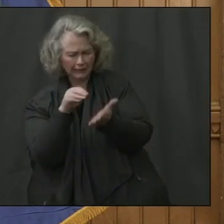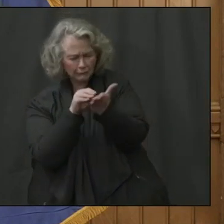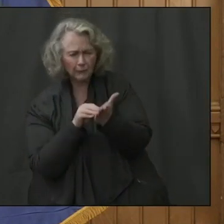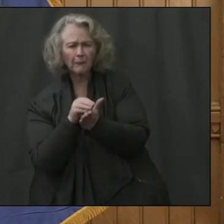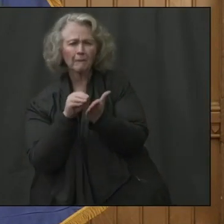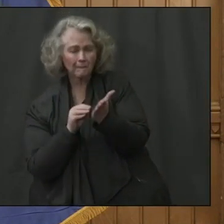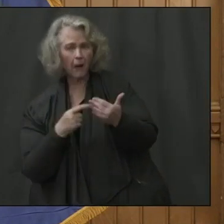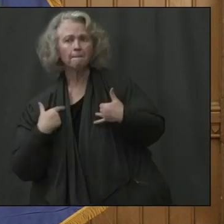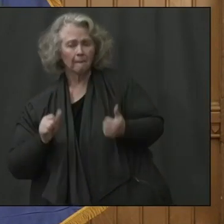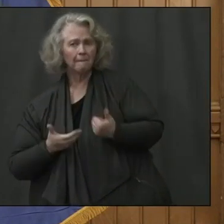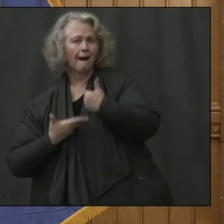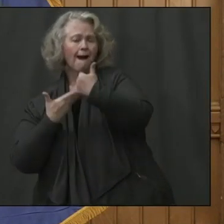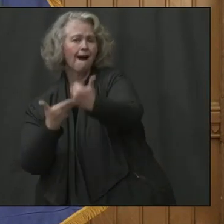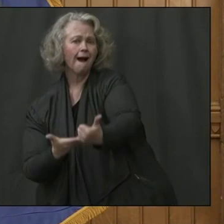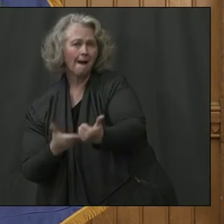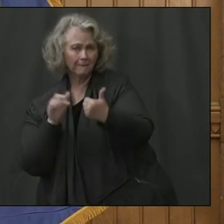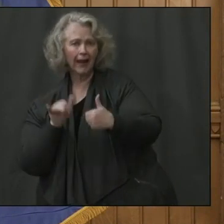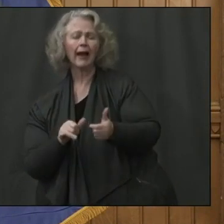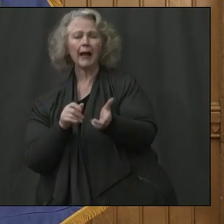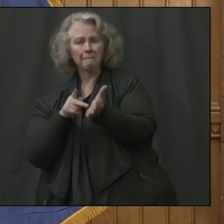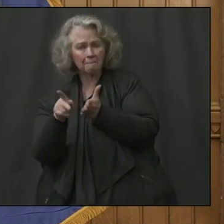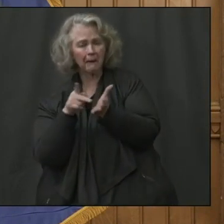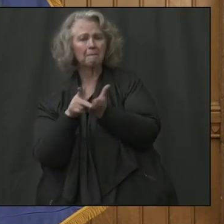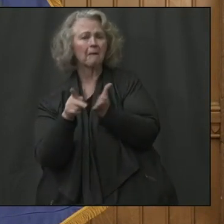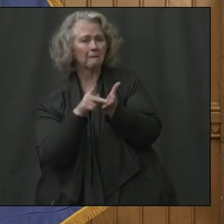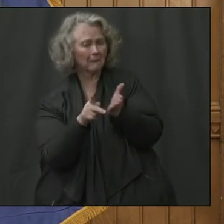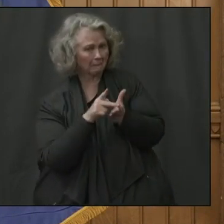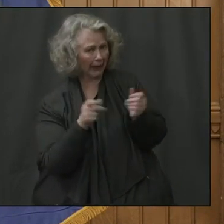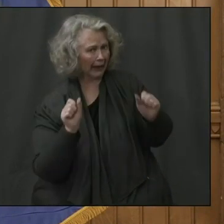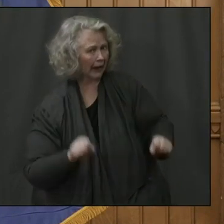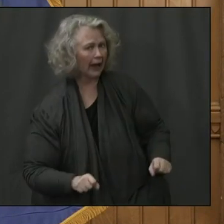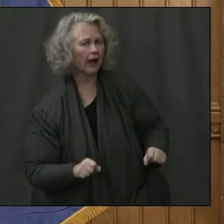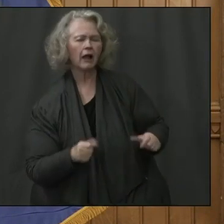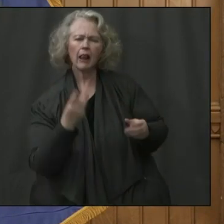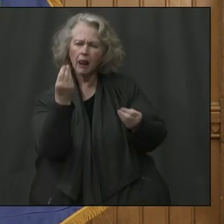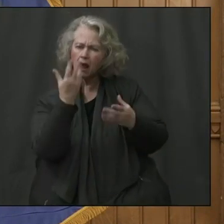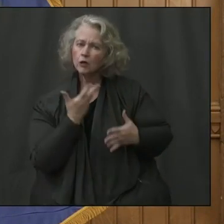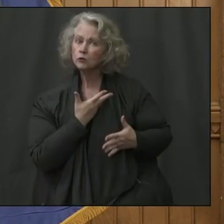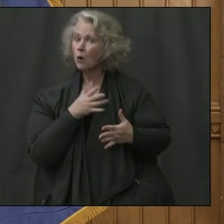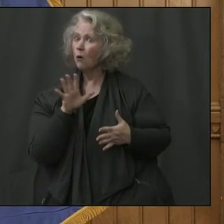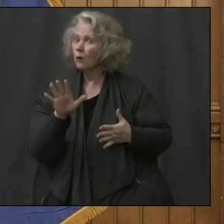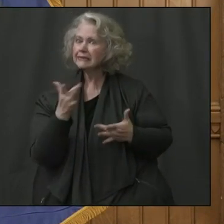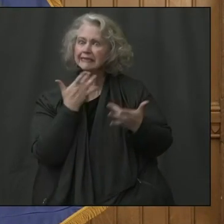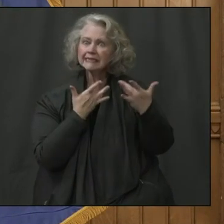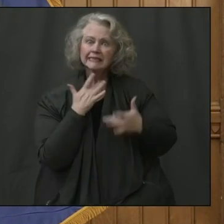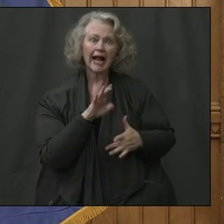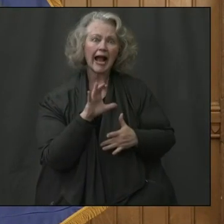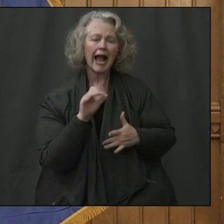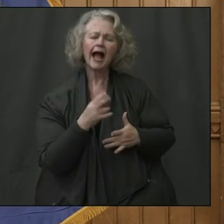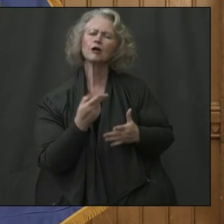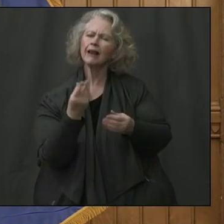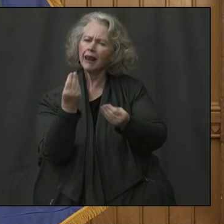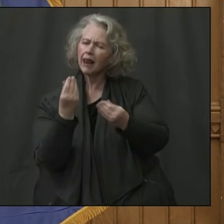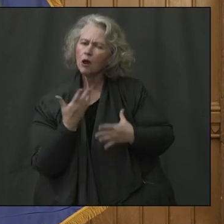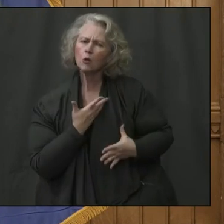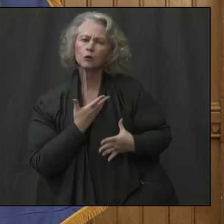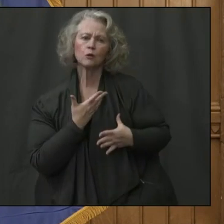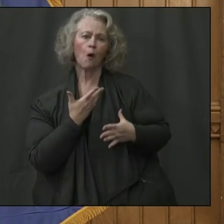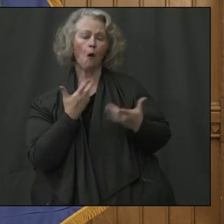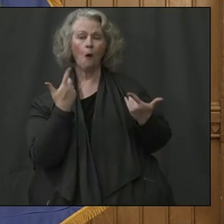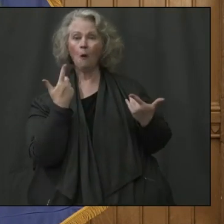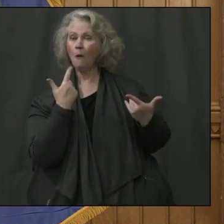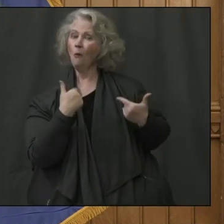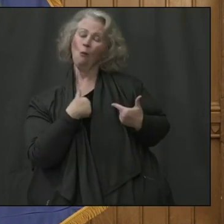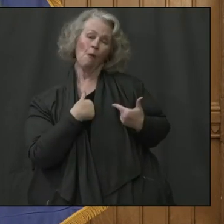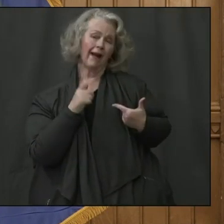be able to make some reimbursements there and, um, let us know your cash position, because, uh, obviously we don't get any reimbursement for lost